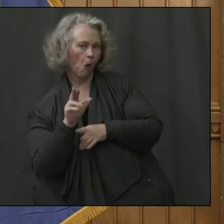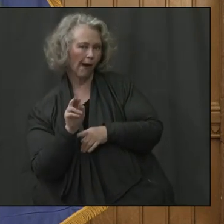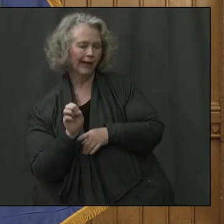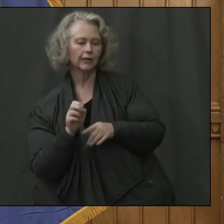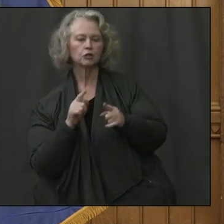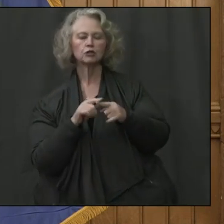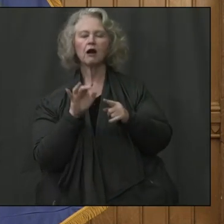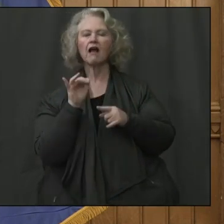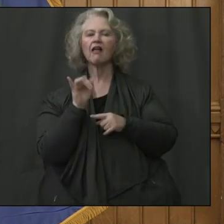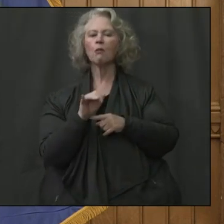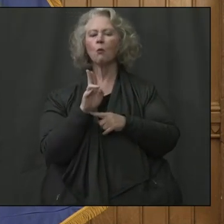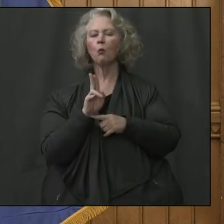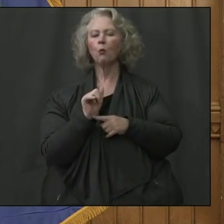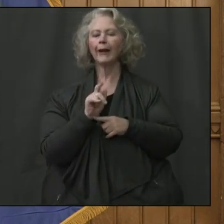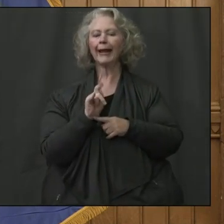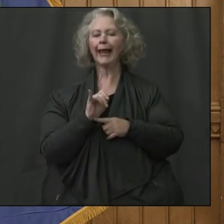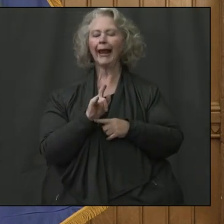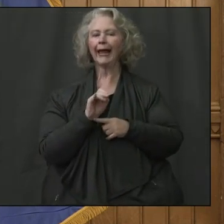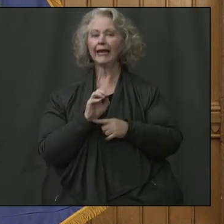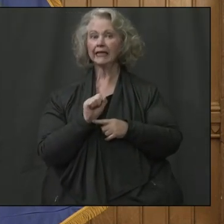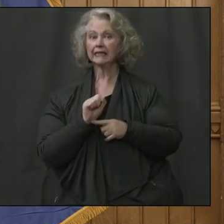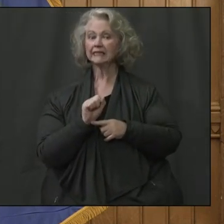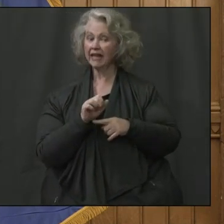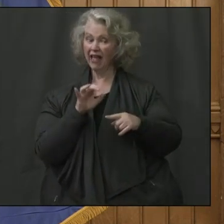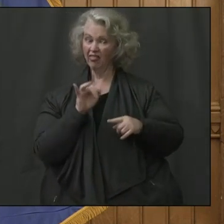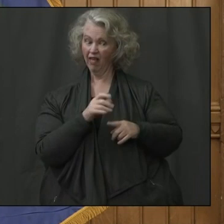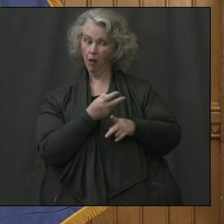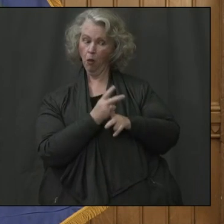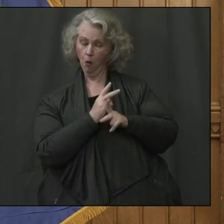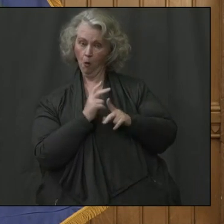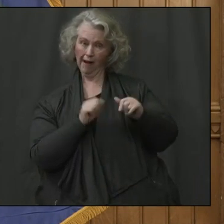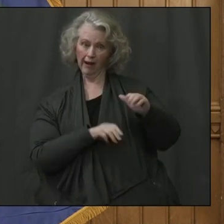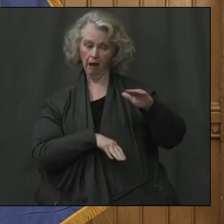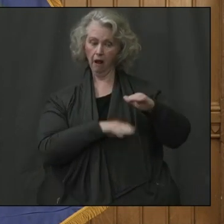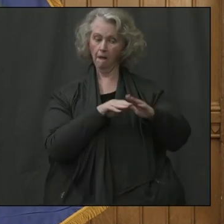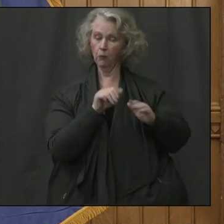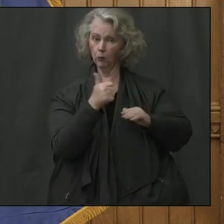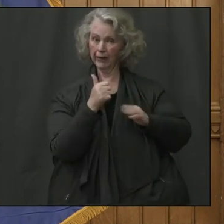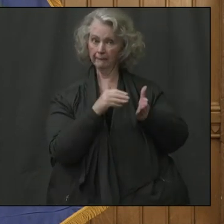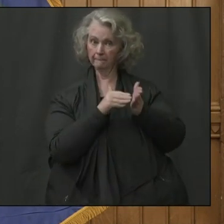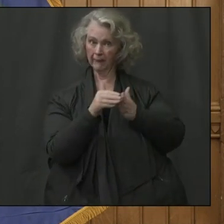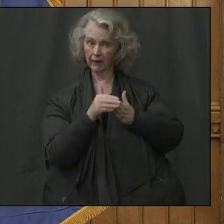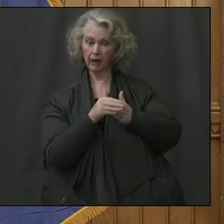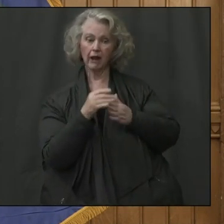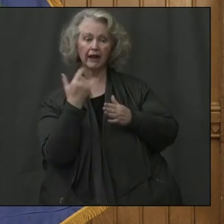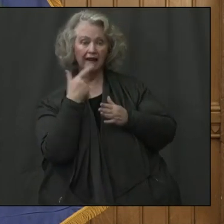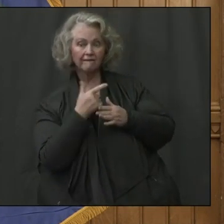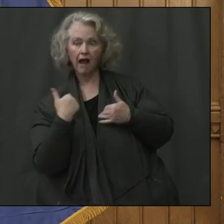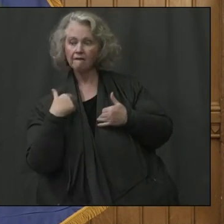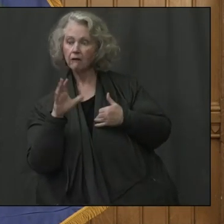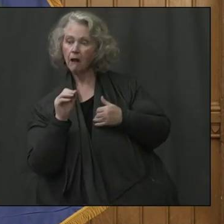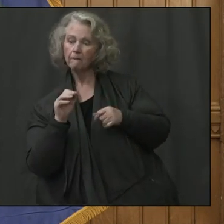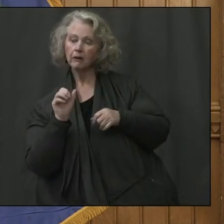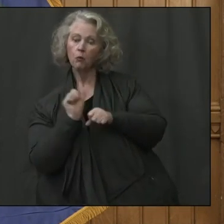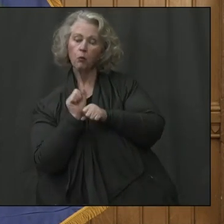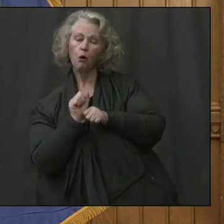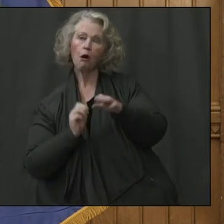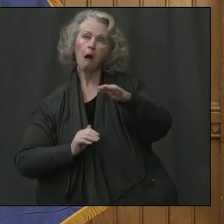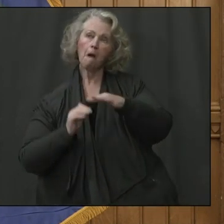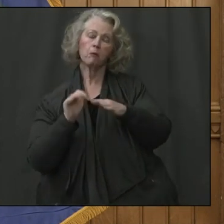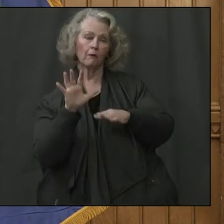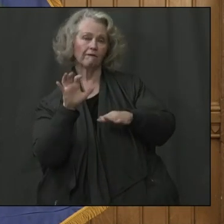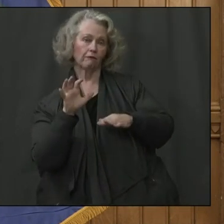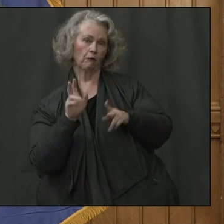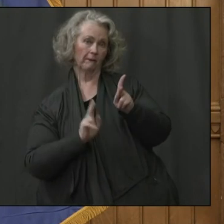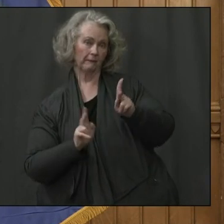That's for, um, those are loans up to 10 million dollars, companies up to 500 people. And, um, I, I want you to know one